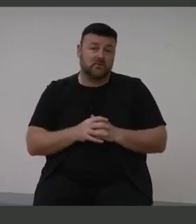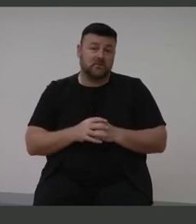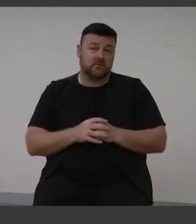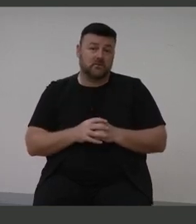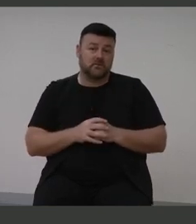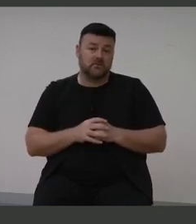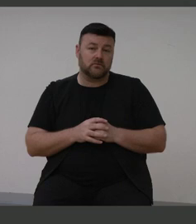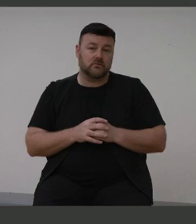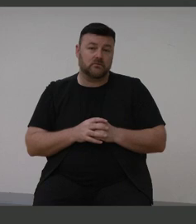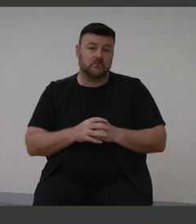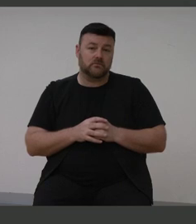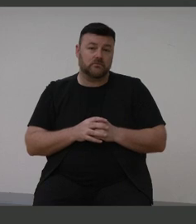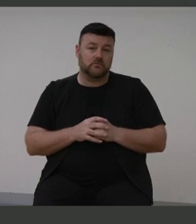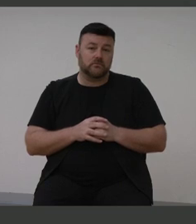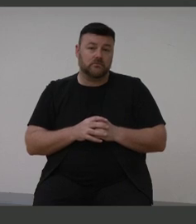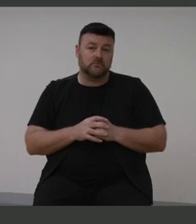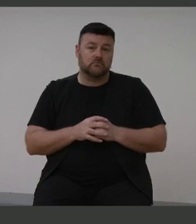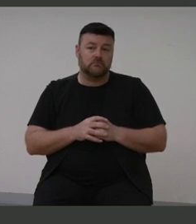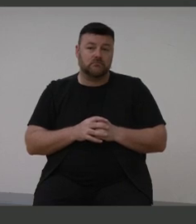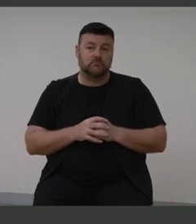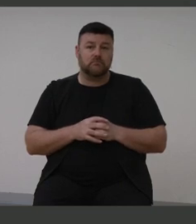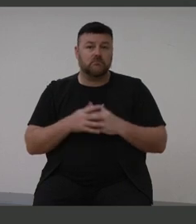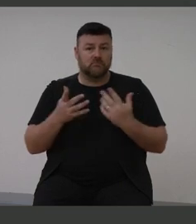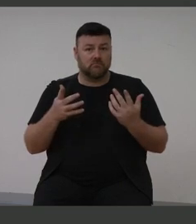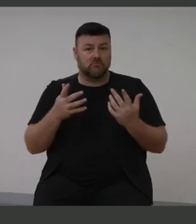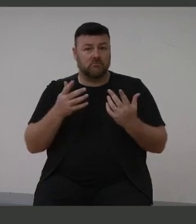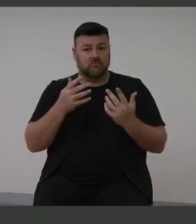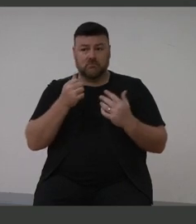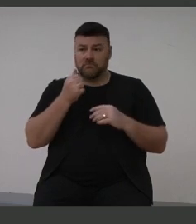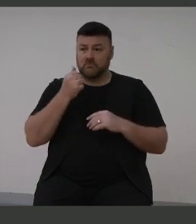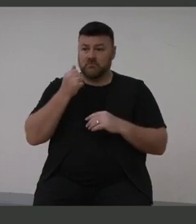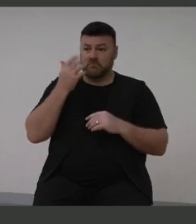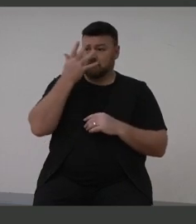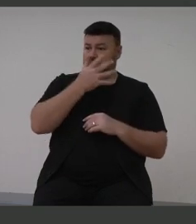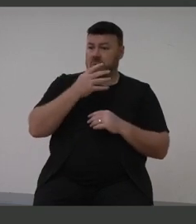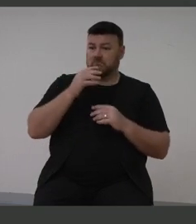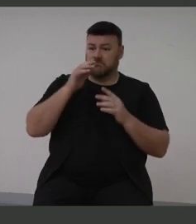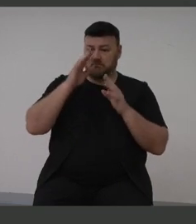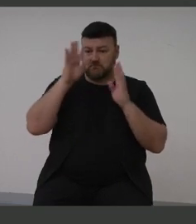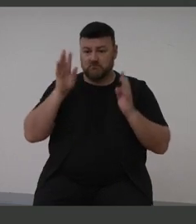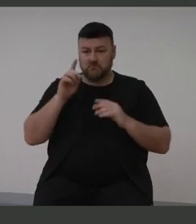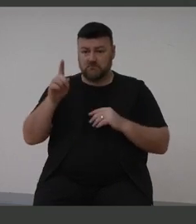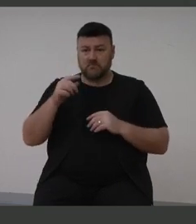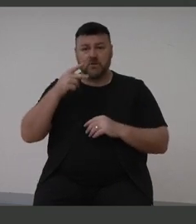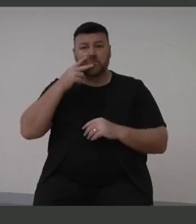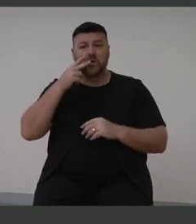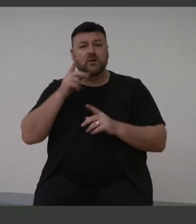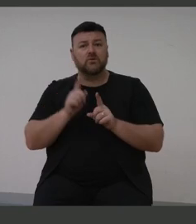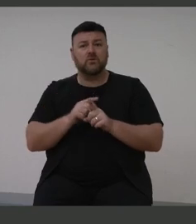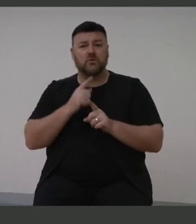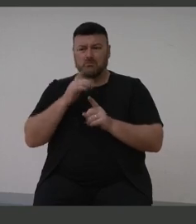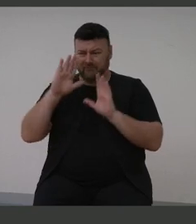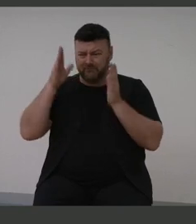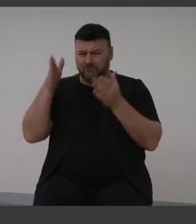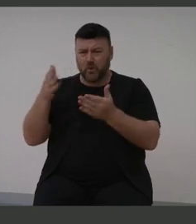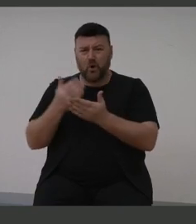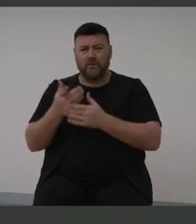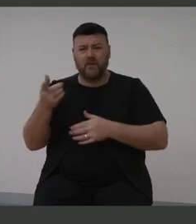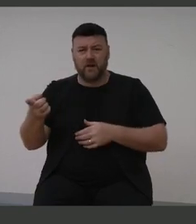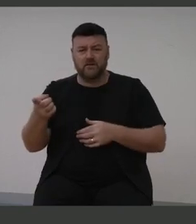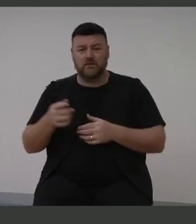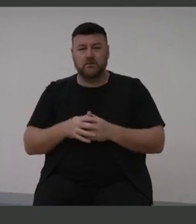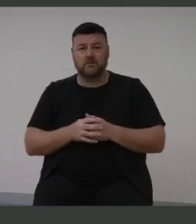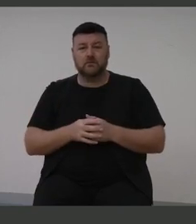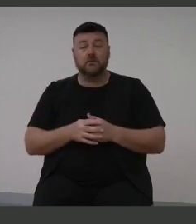tackling Indigenous smoking. And because that's one area that people don't realise that a smoker